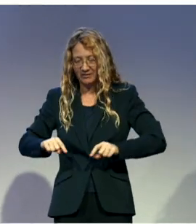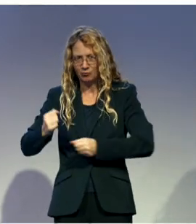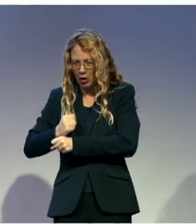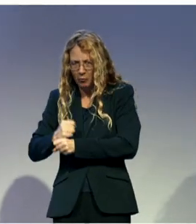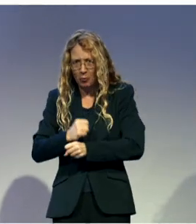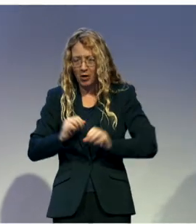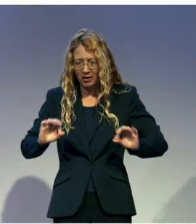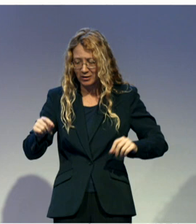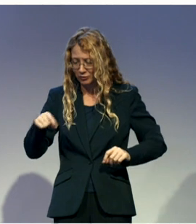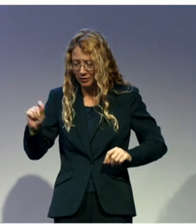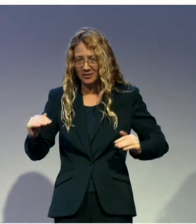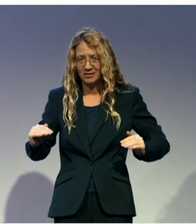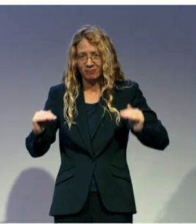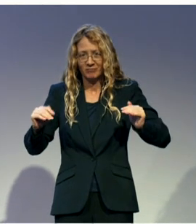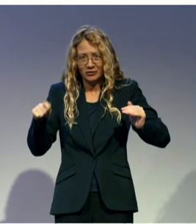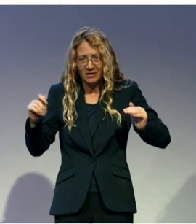mainstreaming is effective.